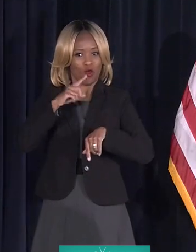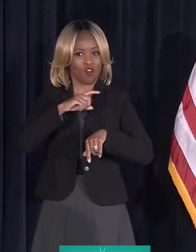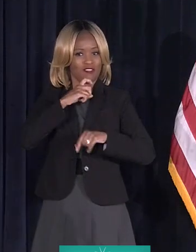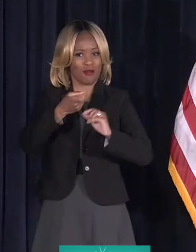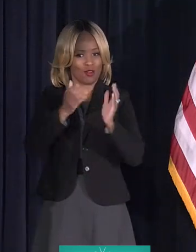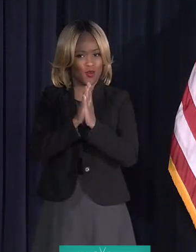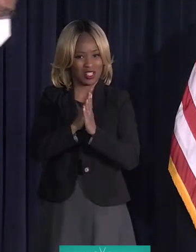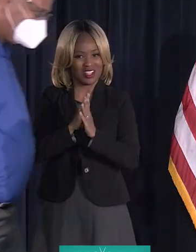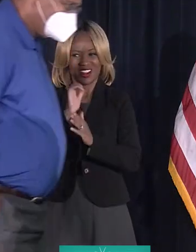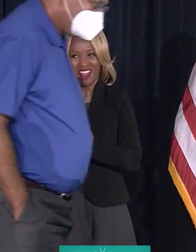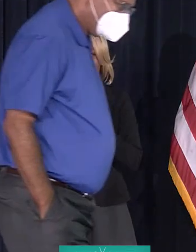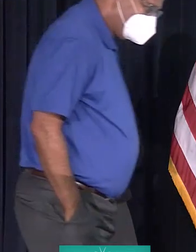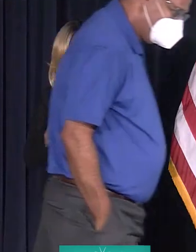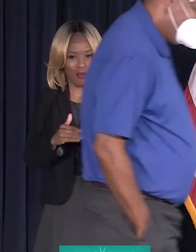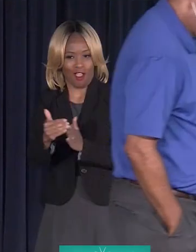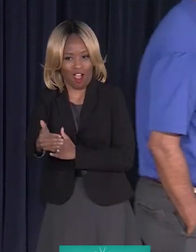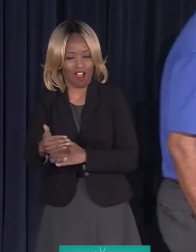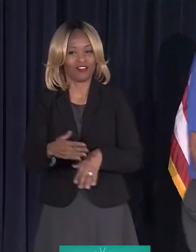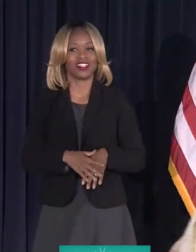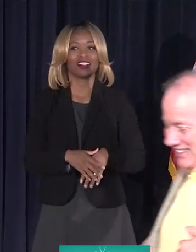Come on up here. was awesome.